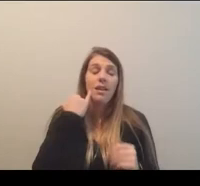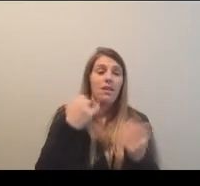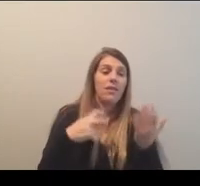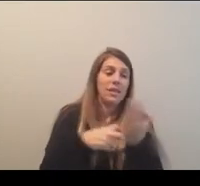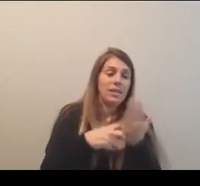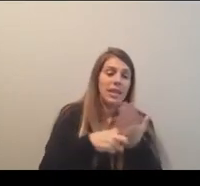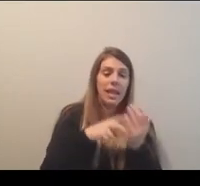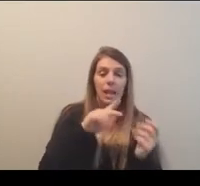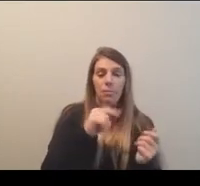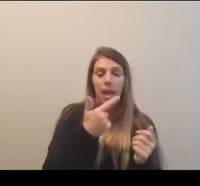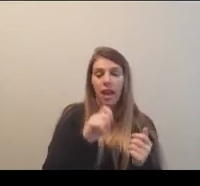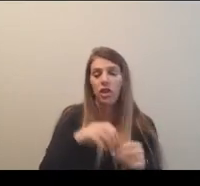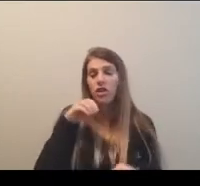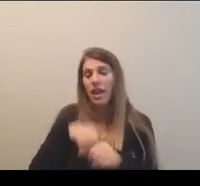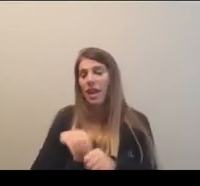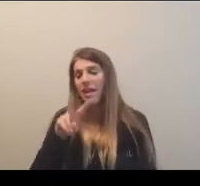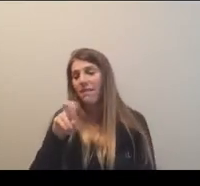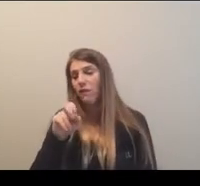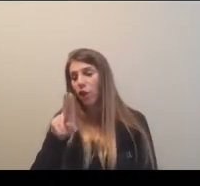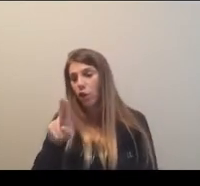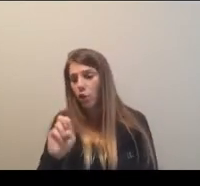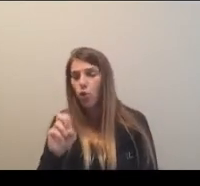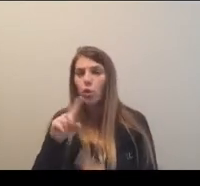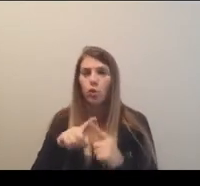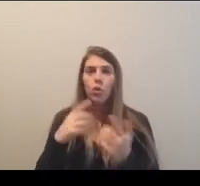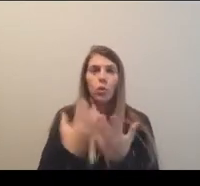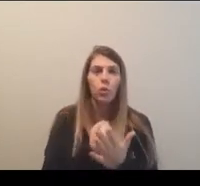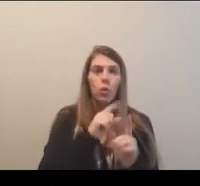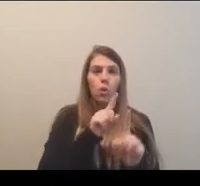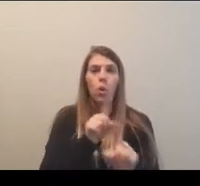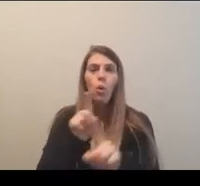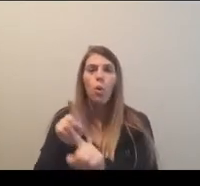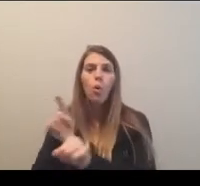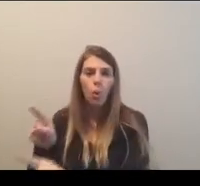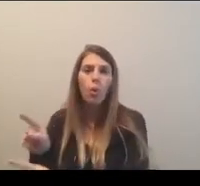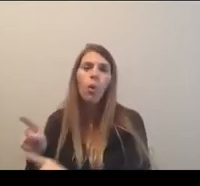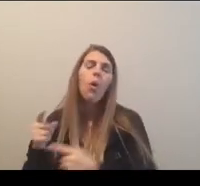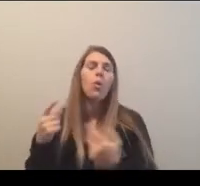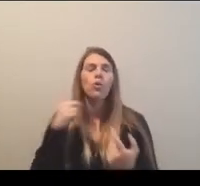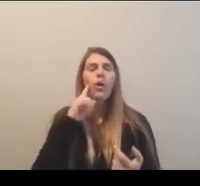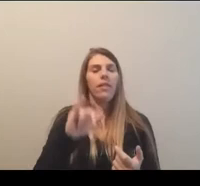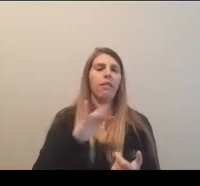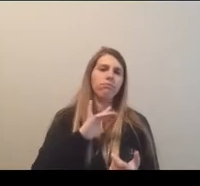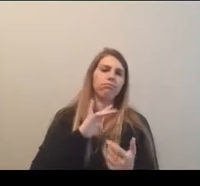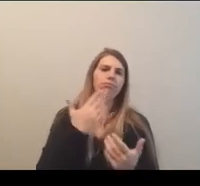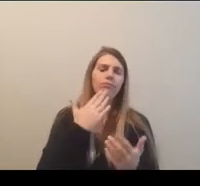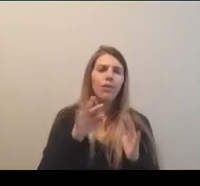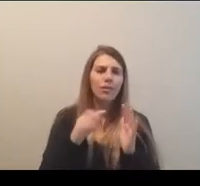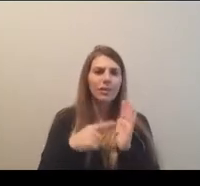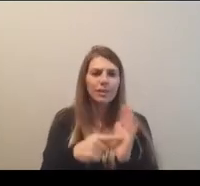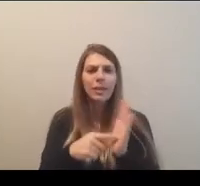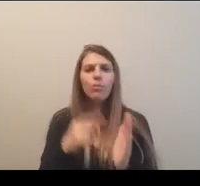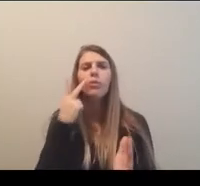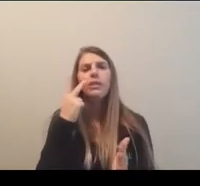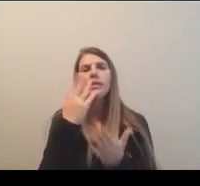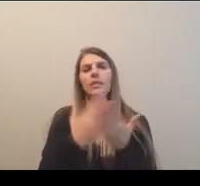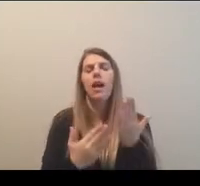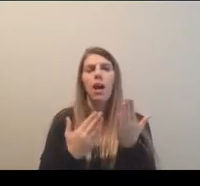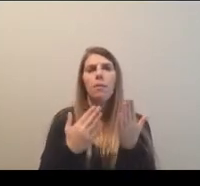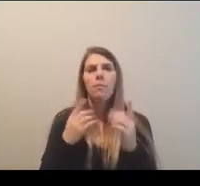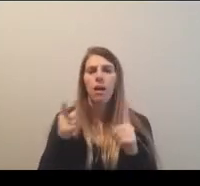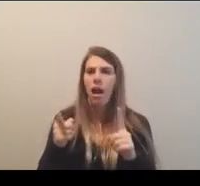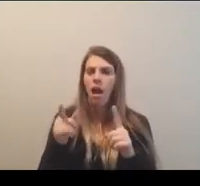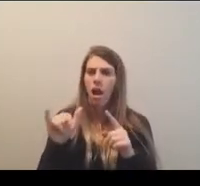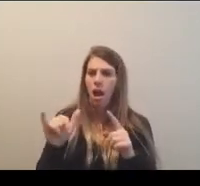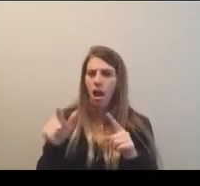in venue promotion to go to the other events. Um, so that's, I think a very important example of where we can see some synergies that we,